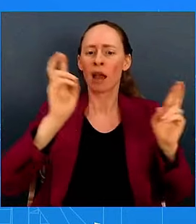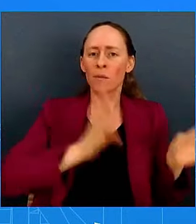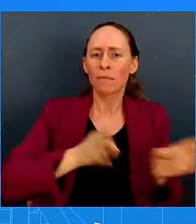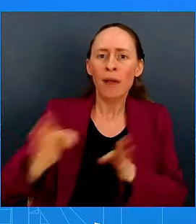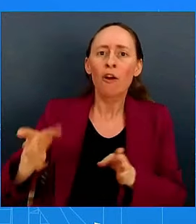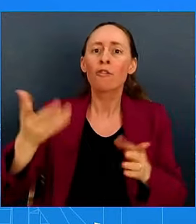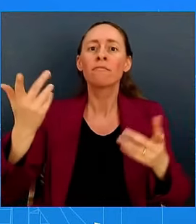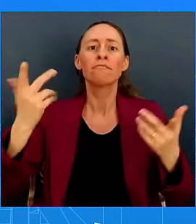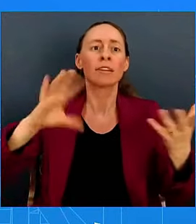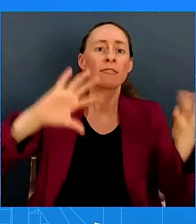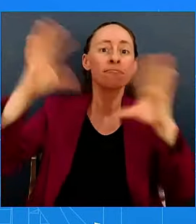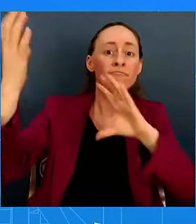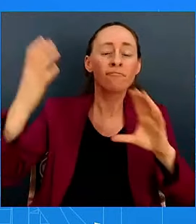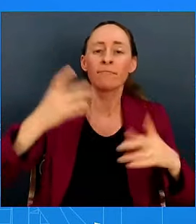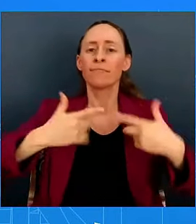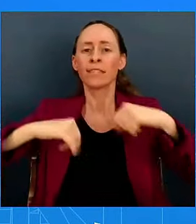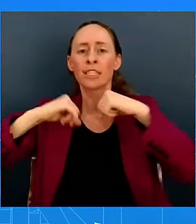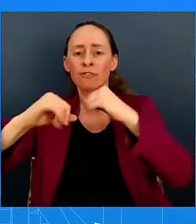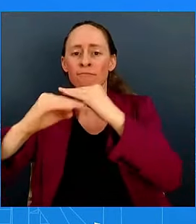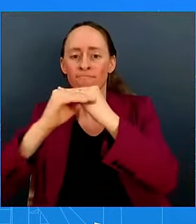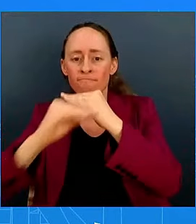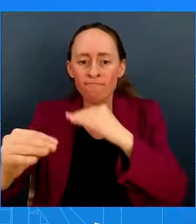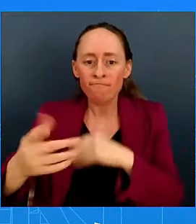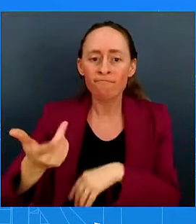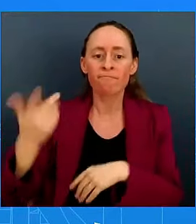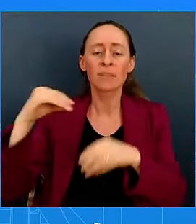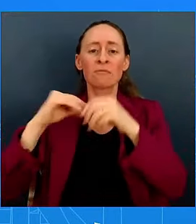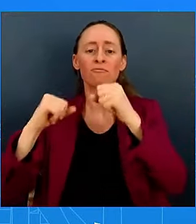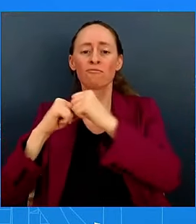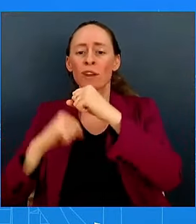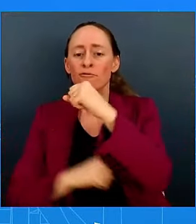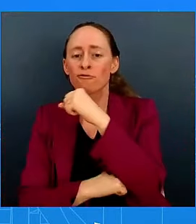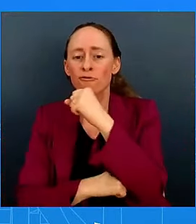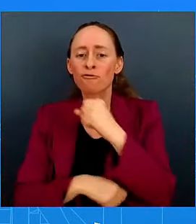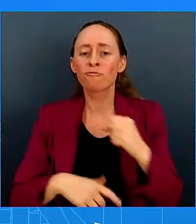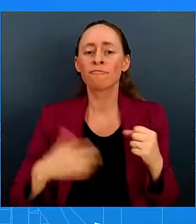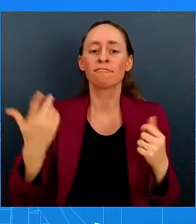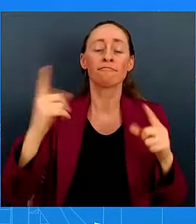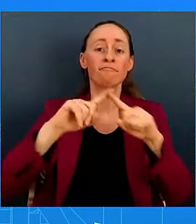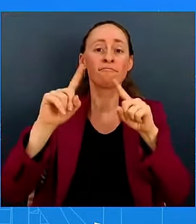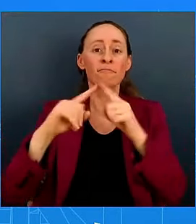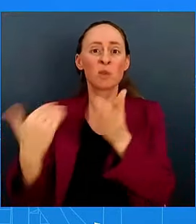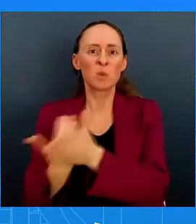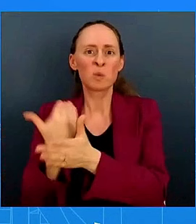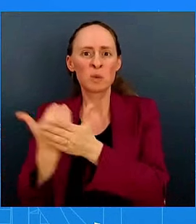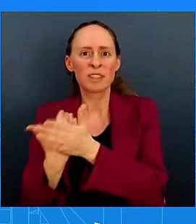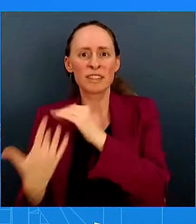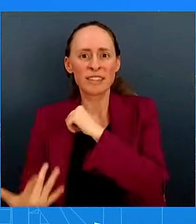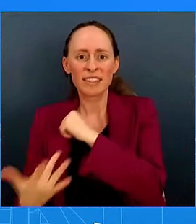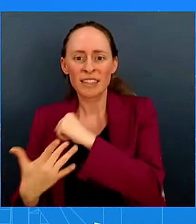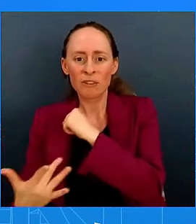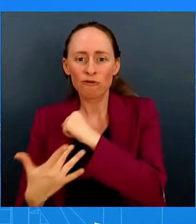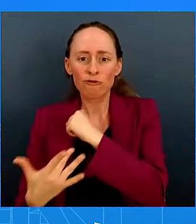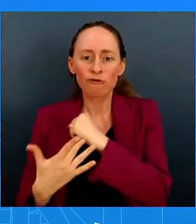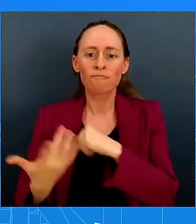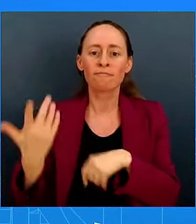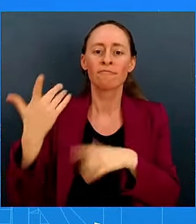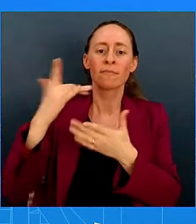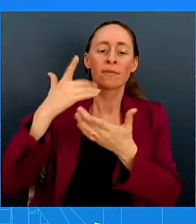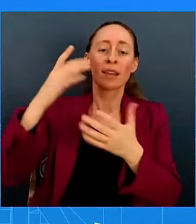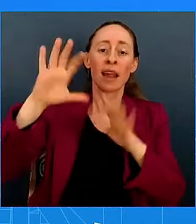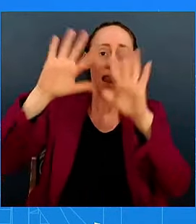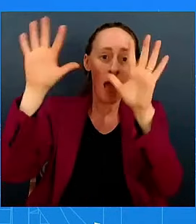and emerging technologies, climate and clean energy, and cybersecurity. You'll also see some announcements that demonstrate our intention to make sure that this special